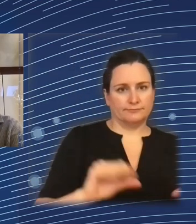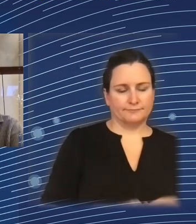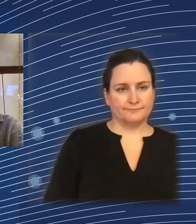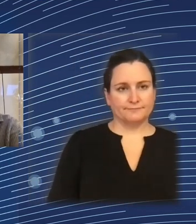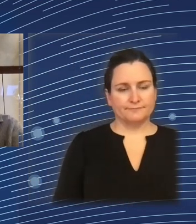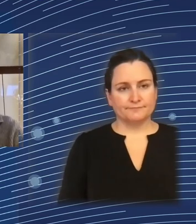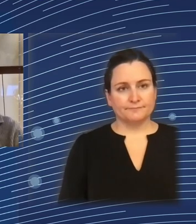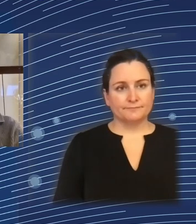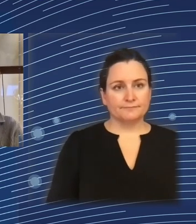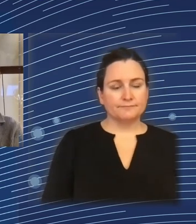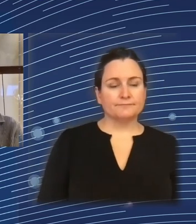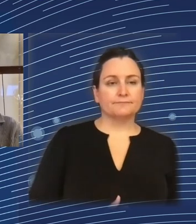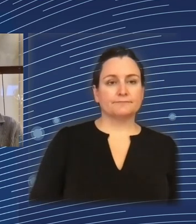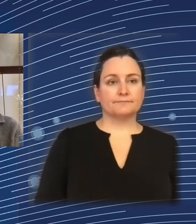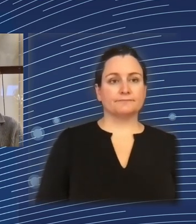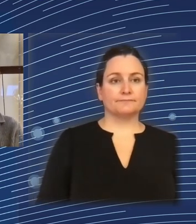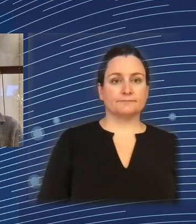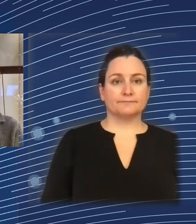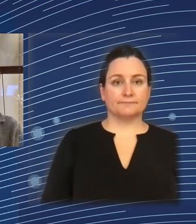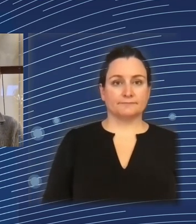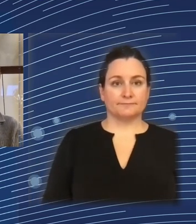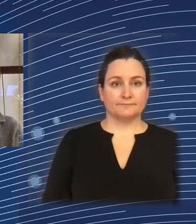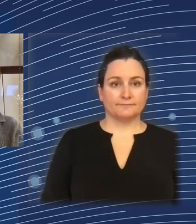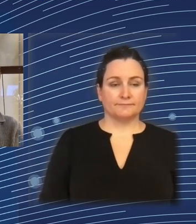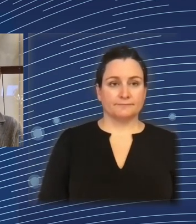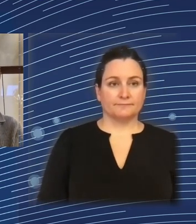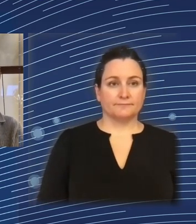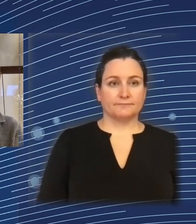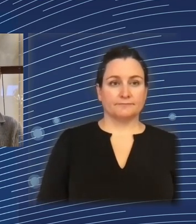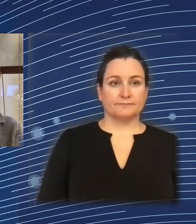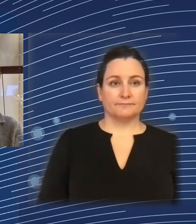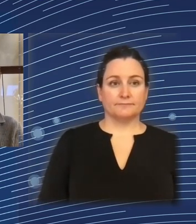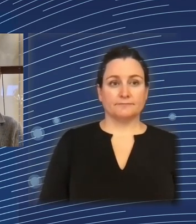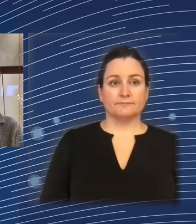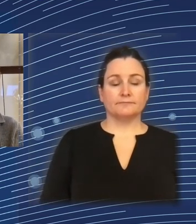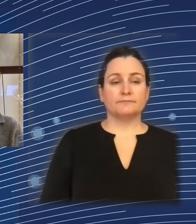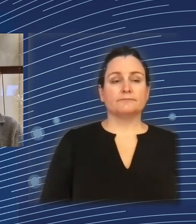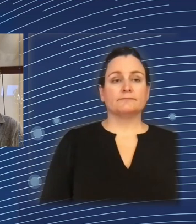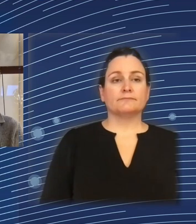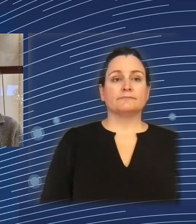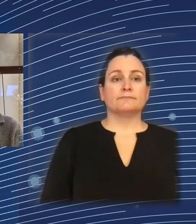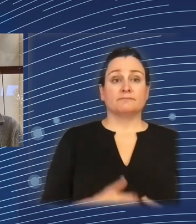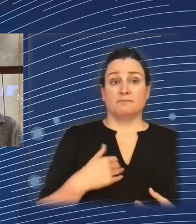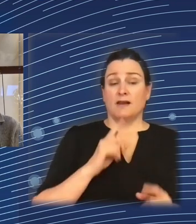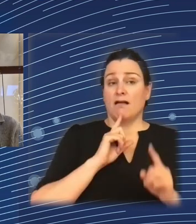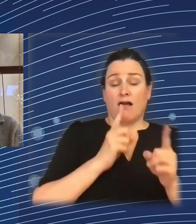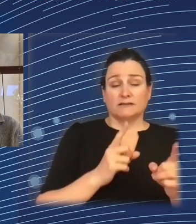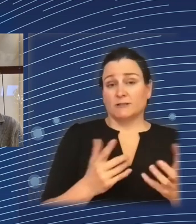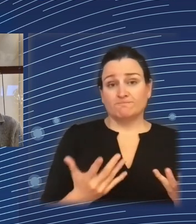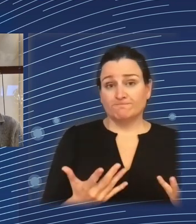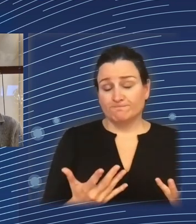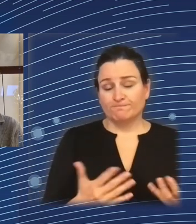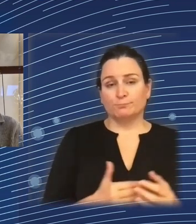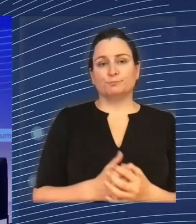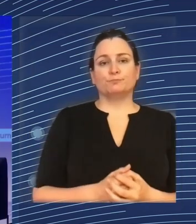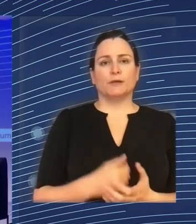Well, not to answer because I'm not in a position to give a solution. I'm just in a position to reflect on the fact that, yes, we have used